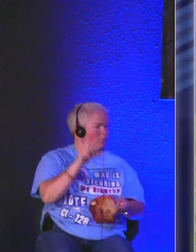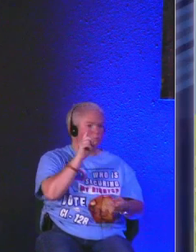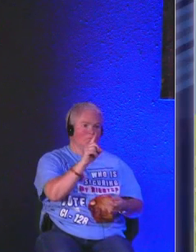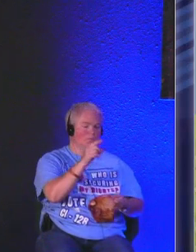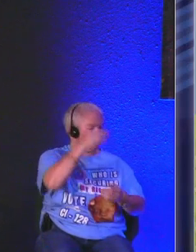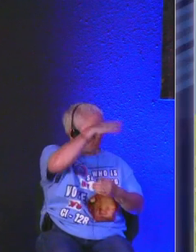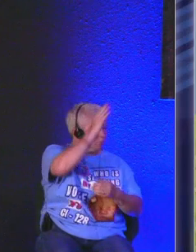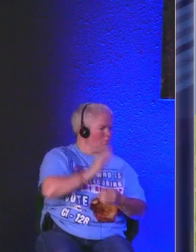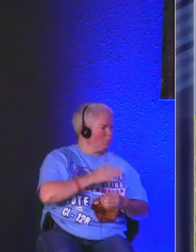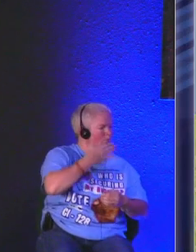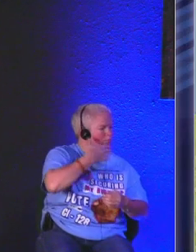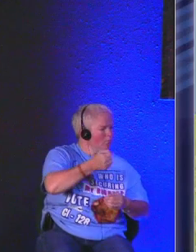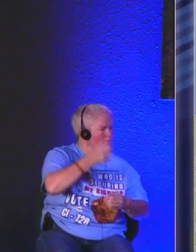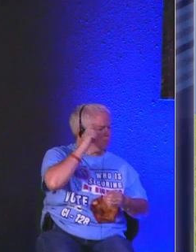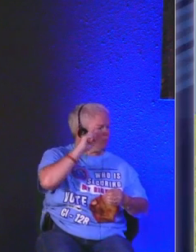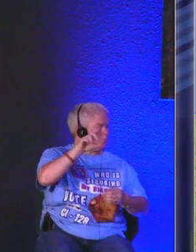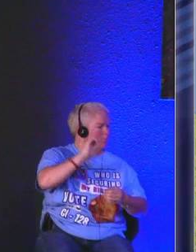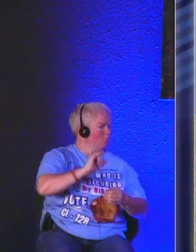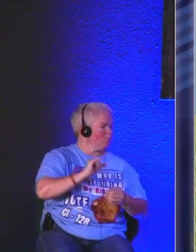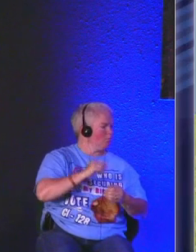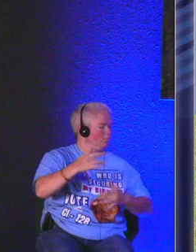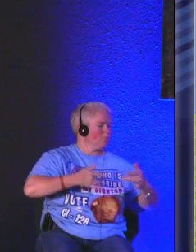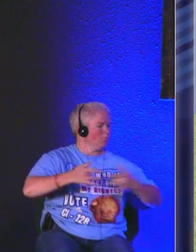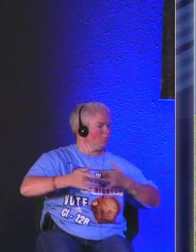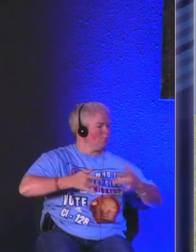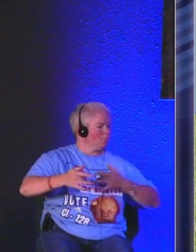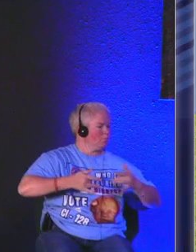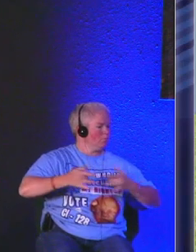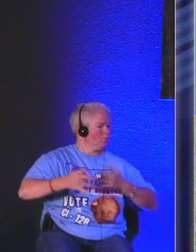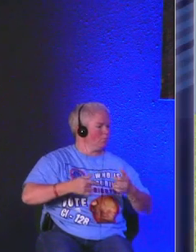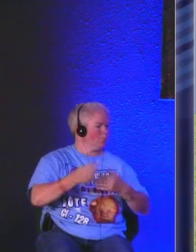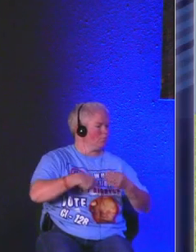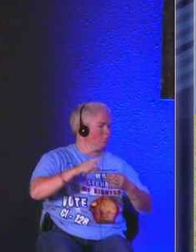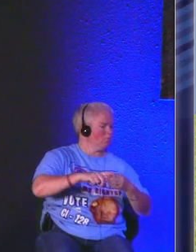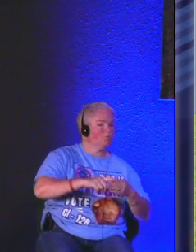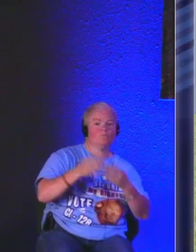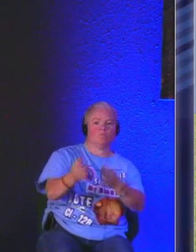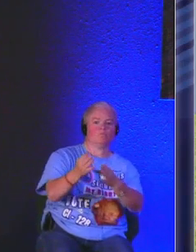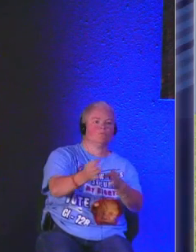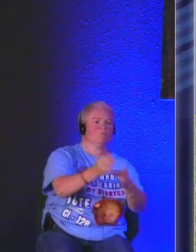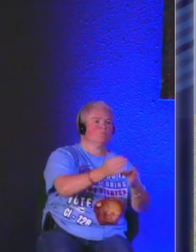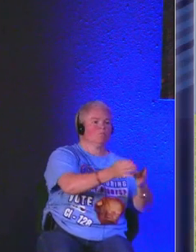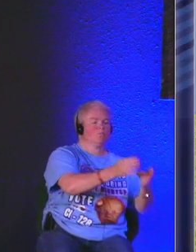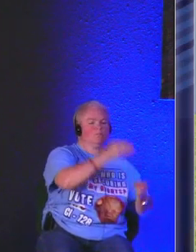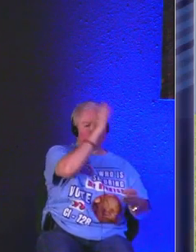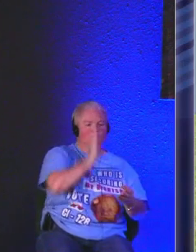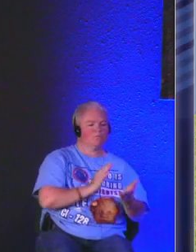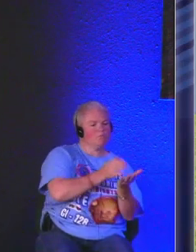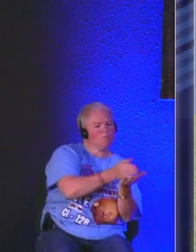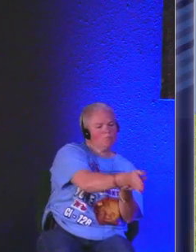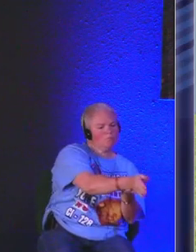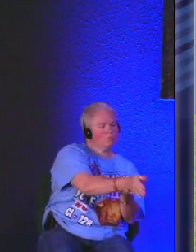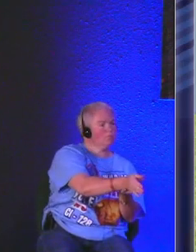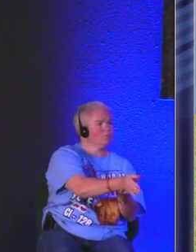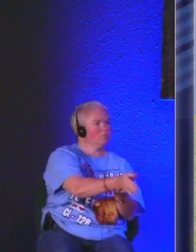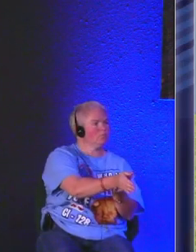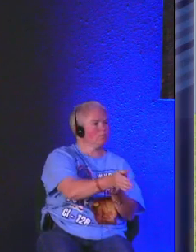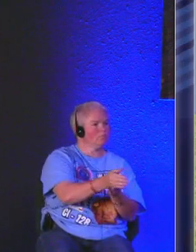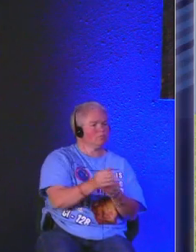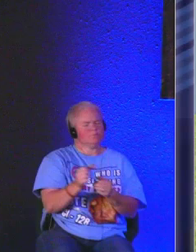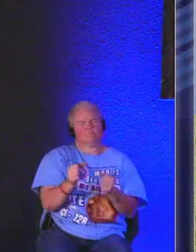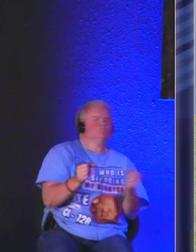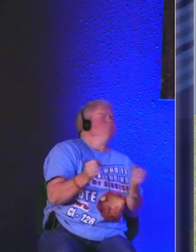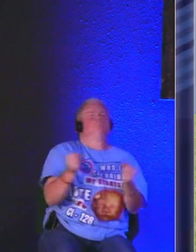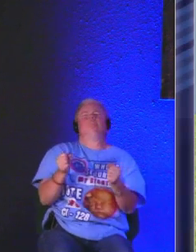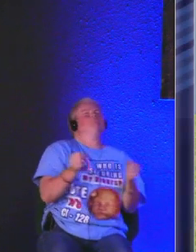cares for us and is concerned about each one of his children that's a godly truth it should just